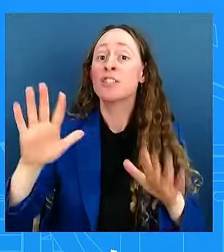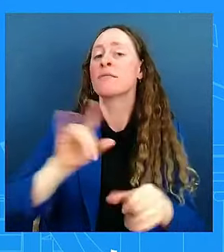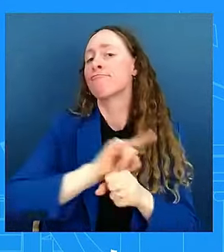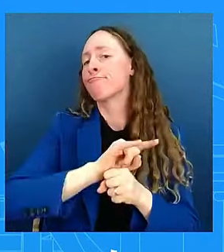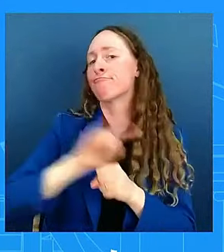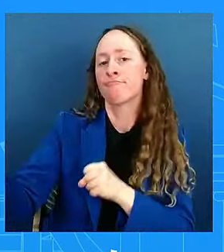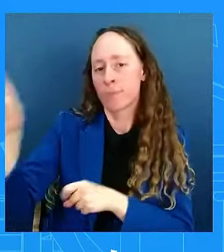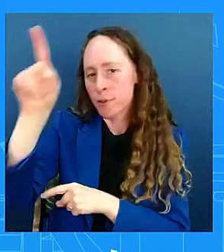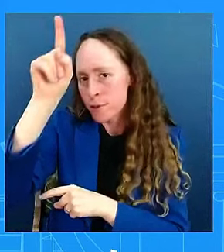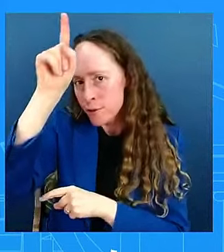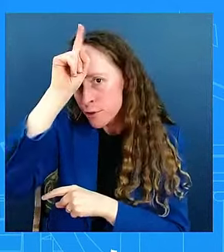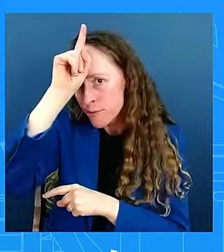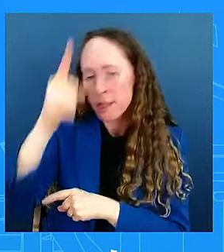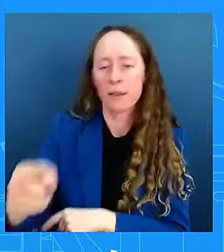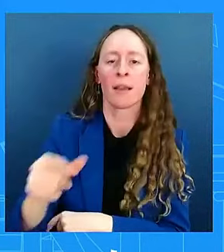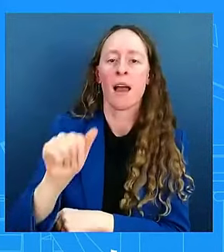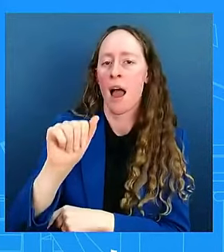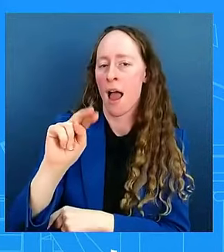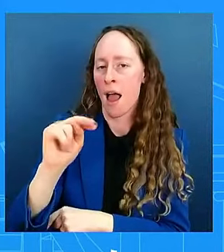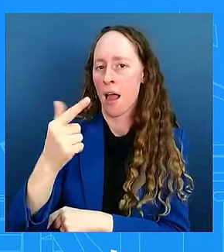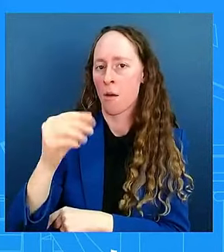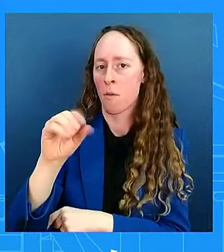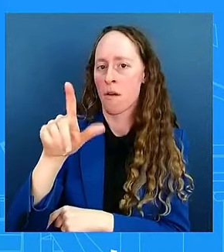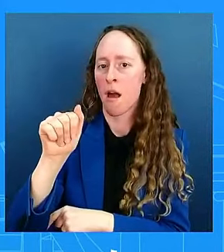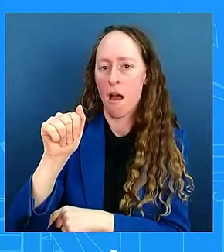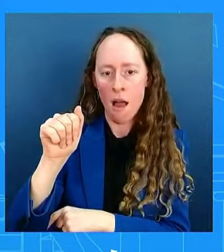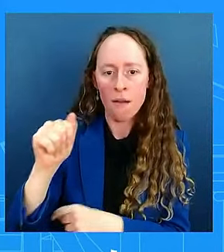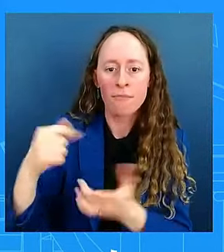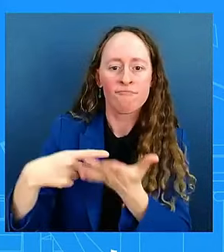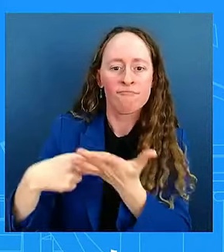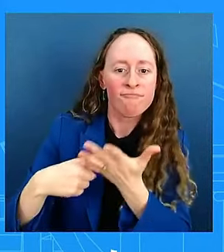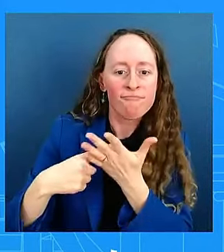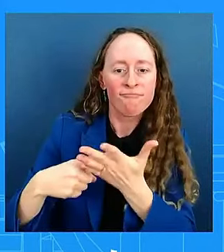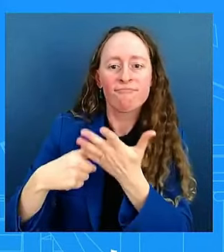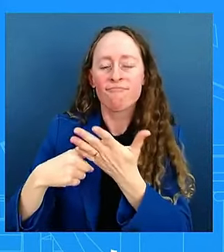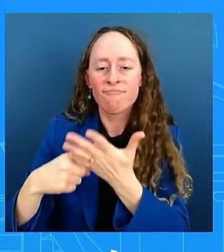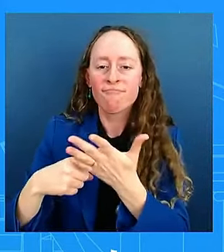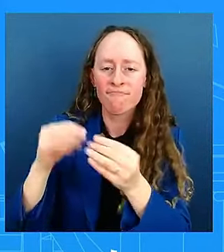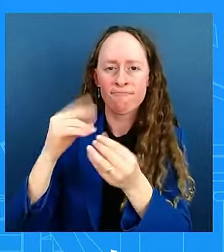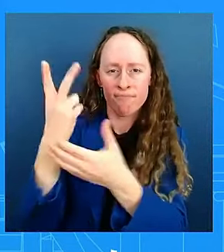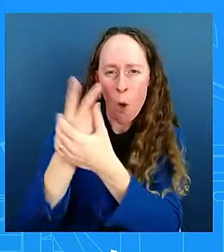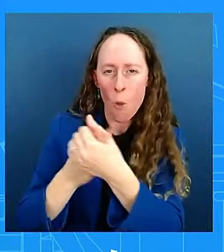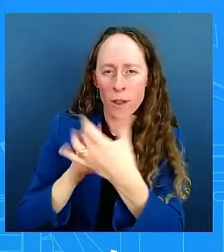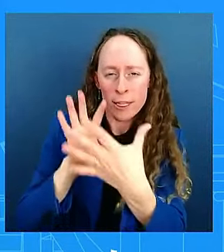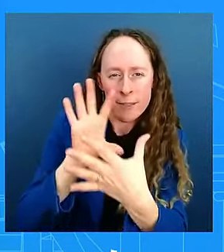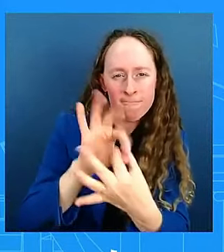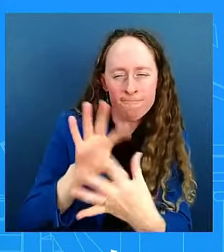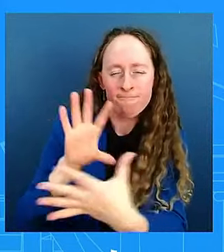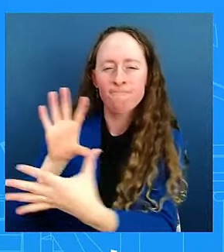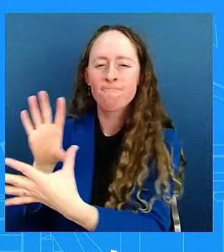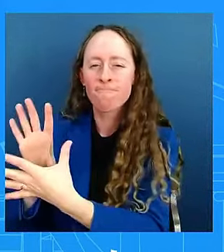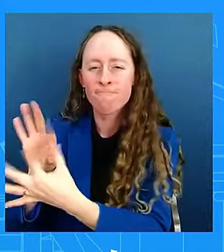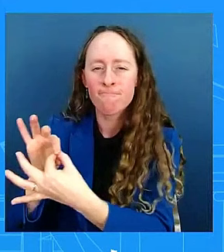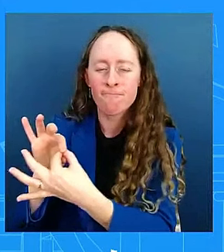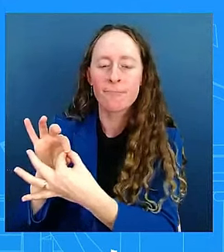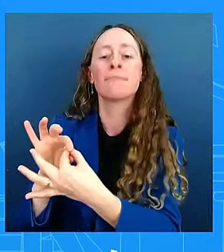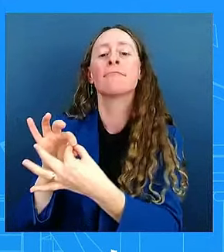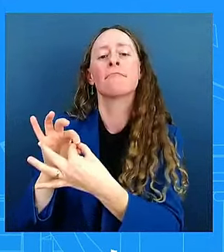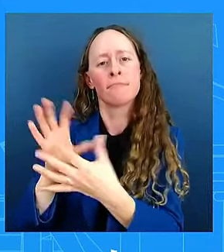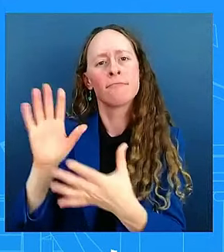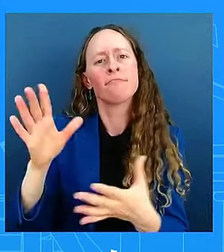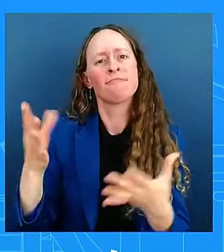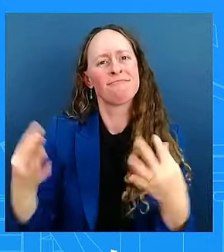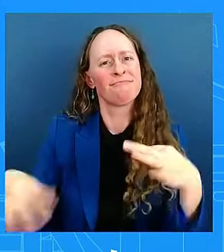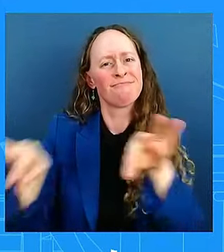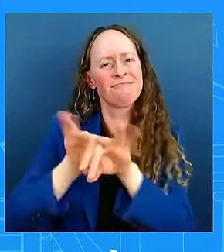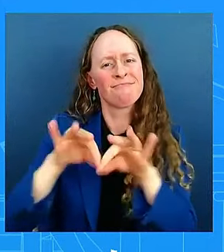relationships in addressing a comprehensive range of global challenges. The value of strong alliances and partnerships in the defense